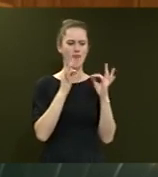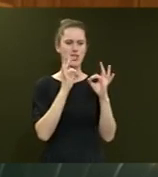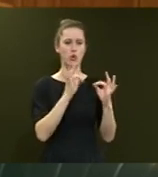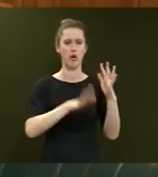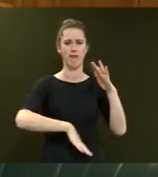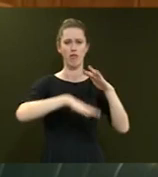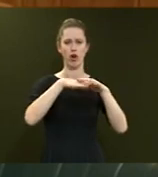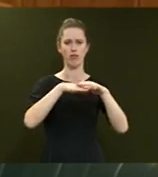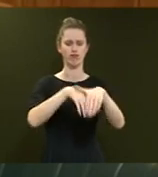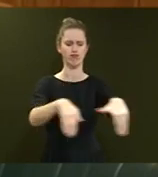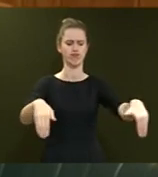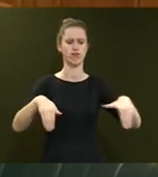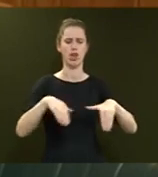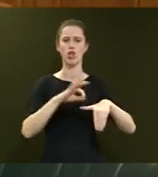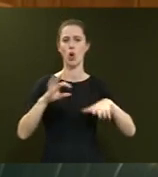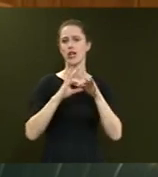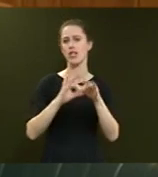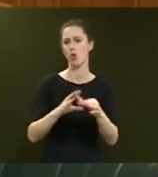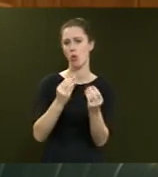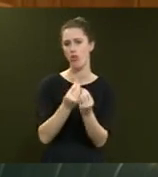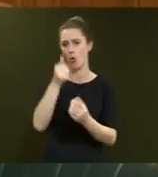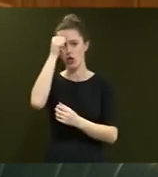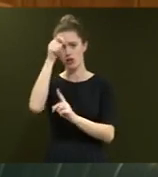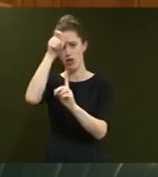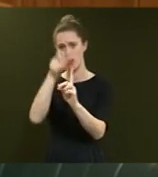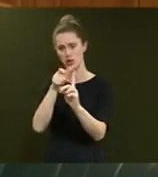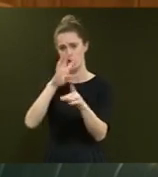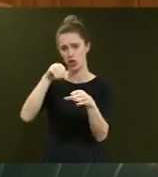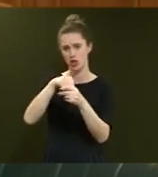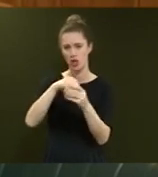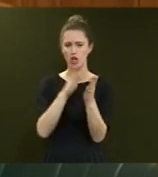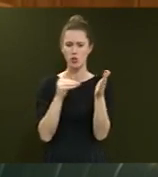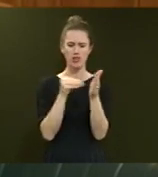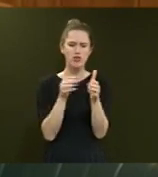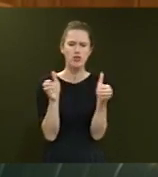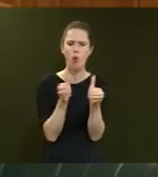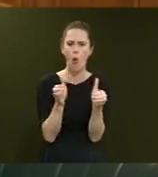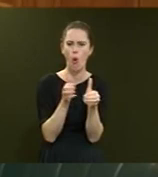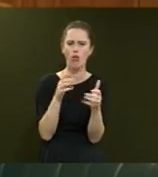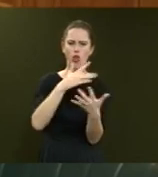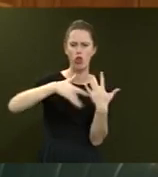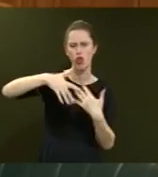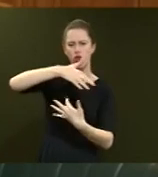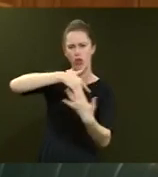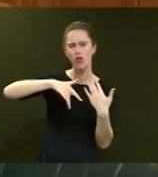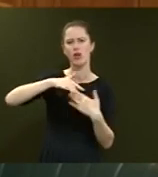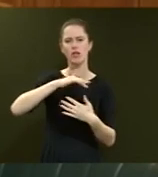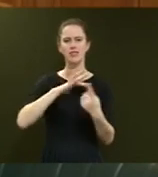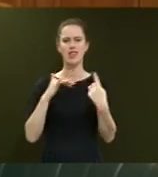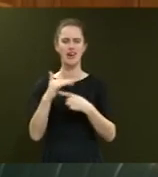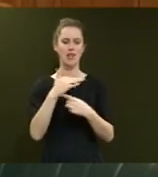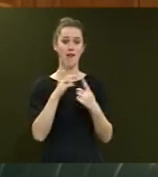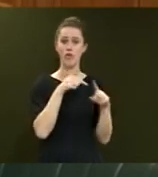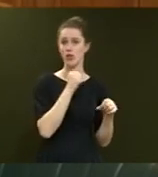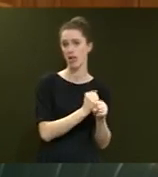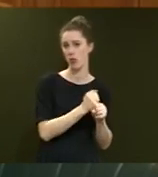have absolutely no connection with or knowledge of the person concerned. New Zealand is a small and interconnected society. So, for